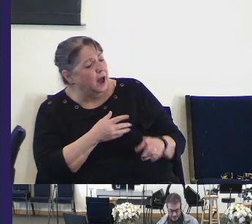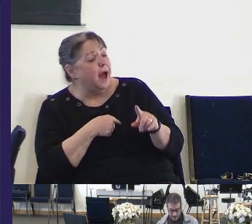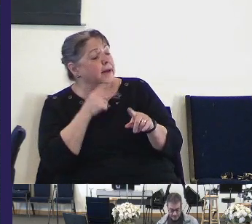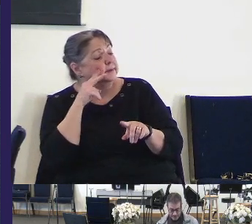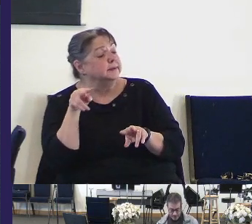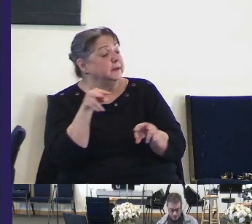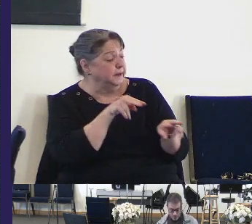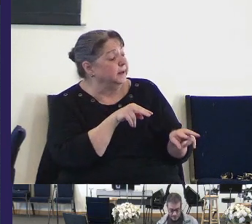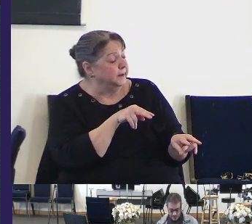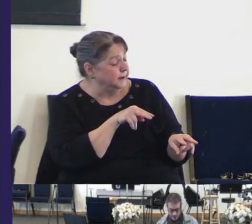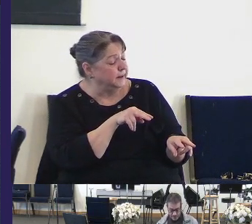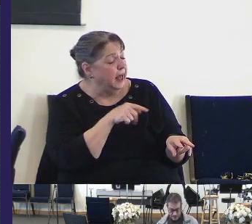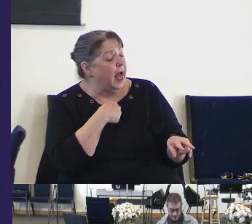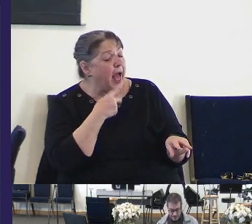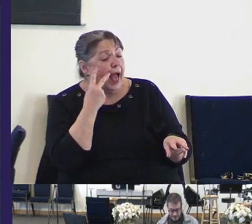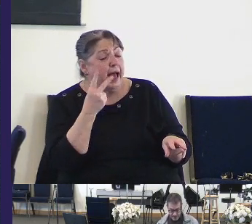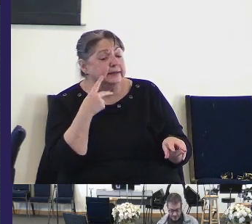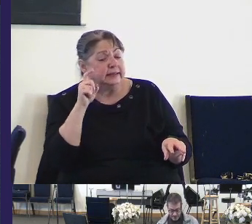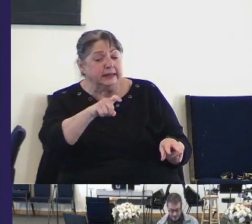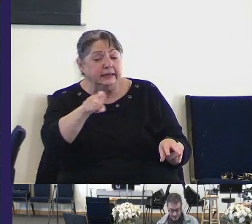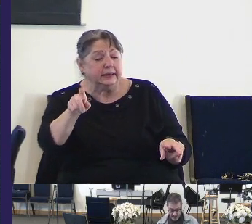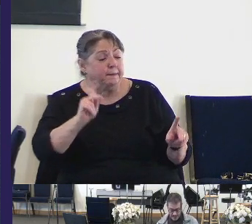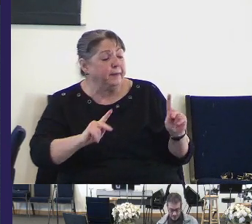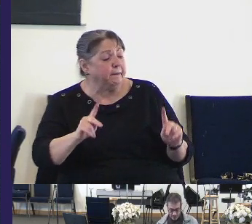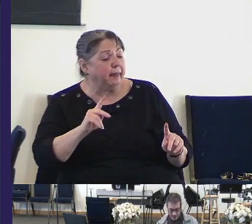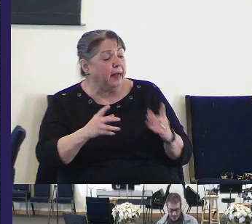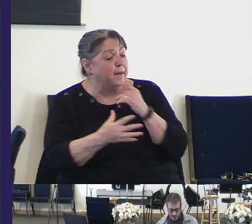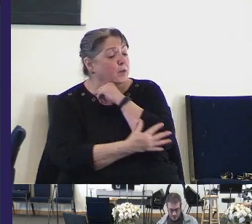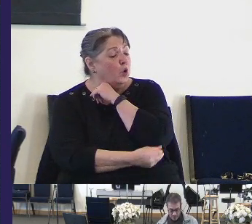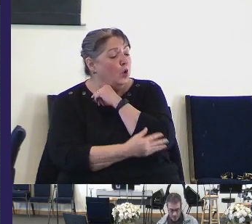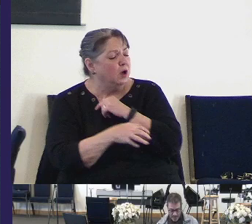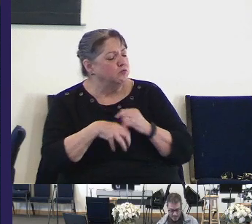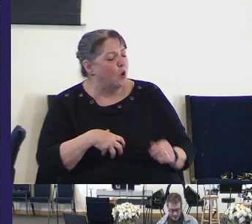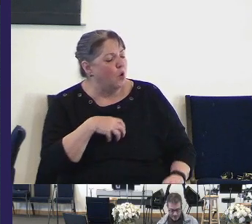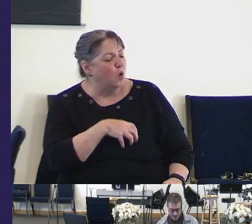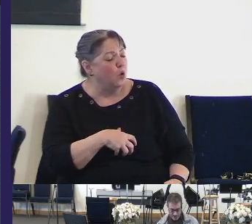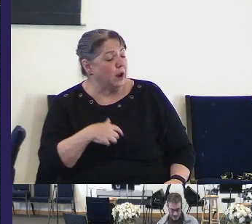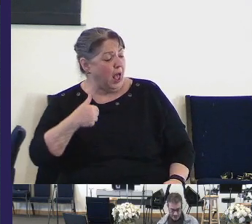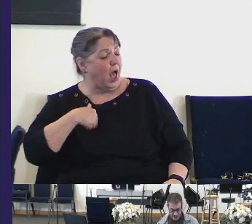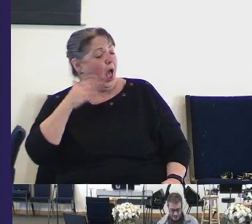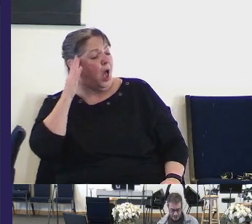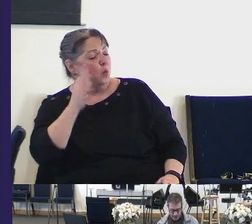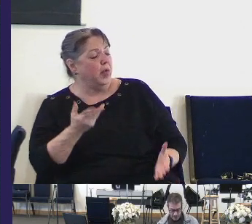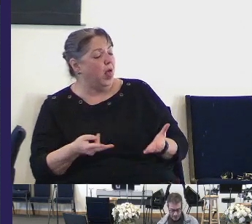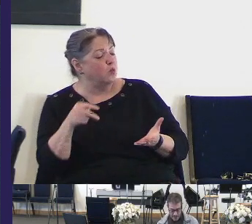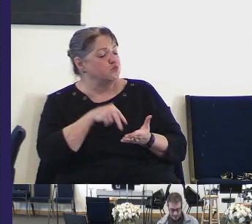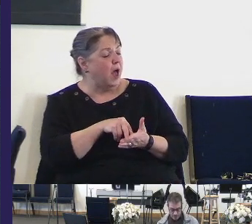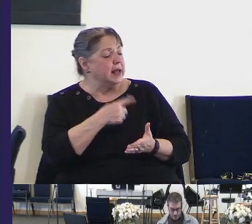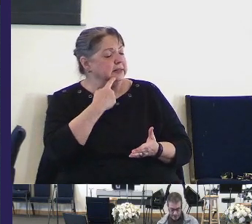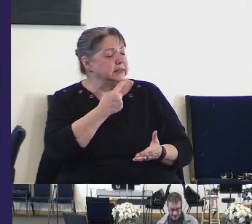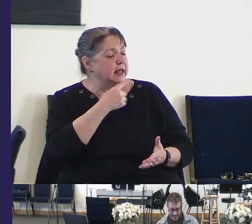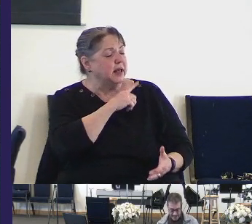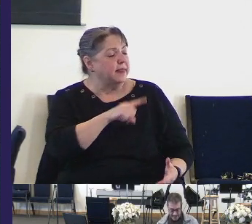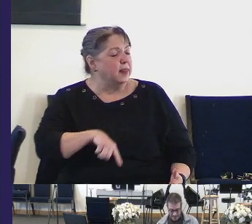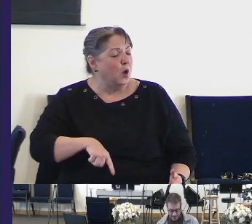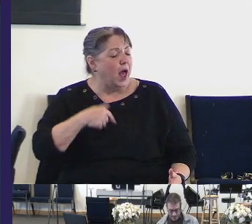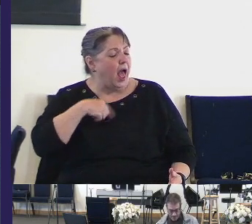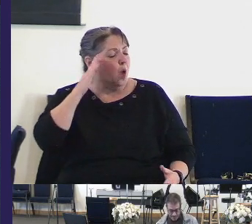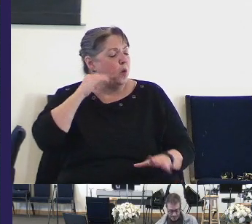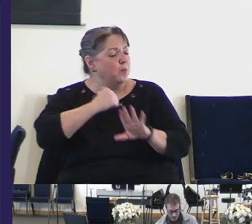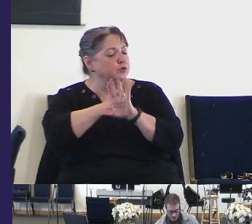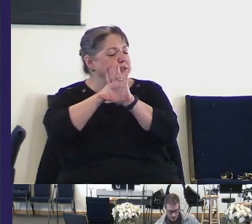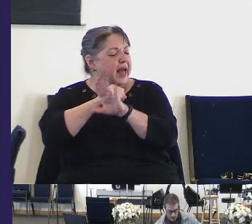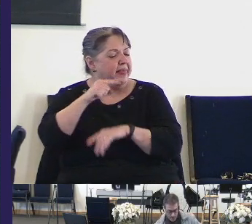and the groaning of the needy I will now arise says the Lord I will protect them